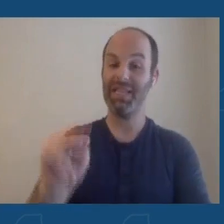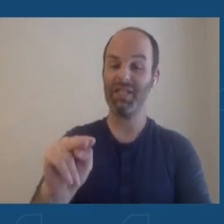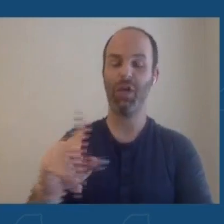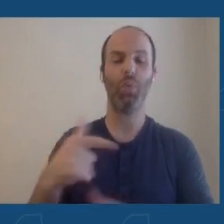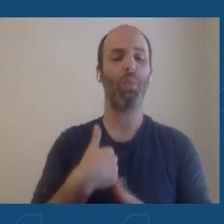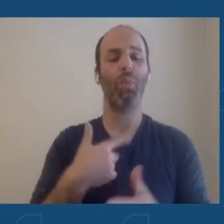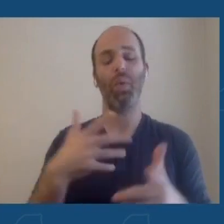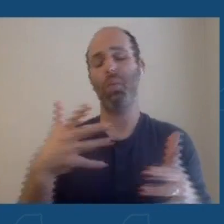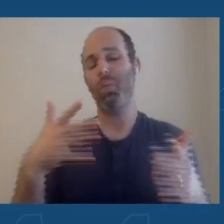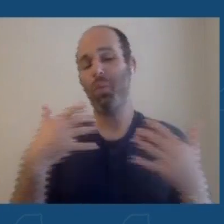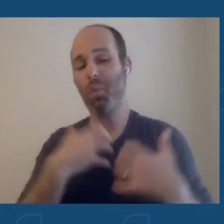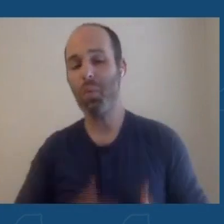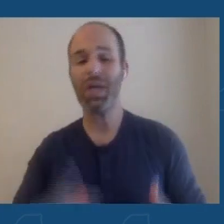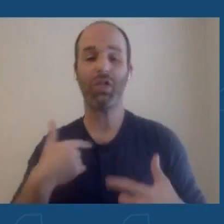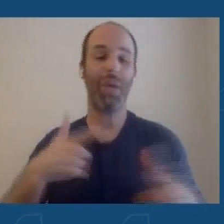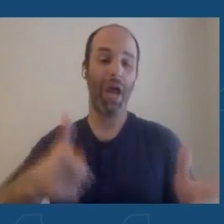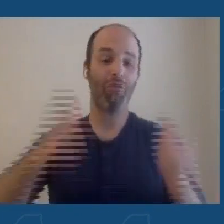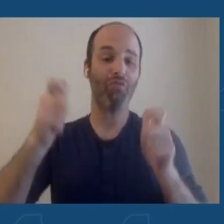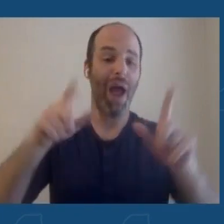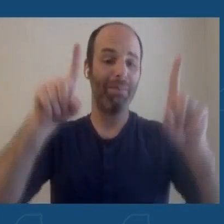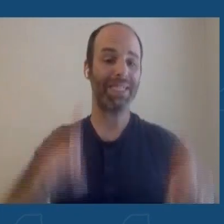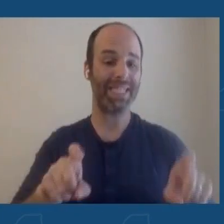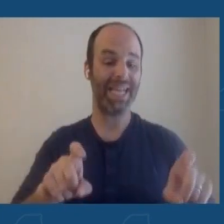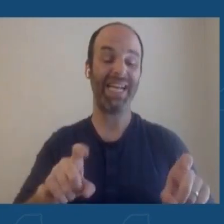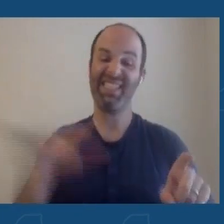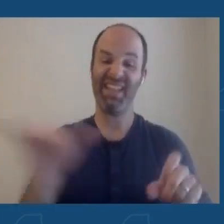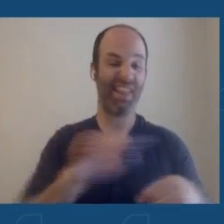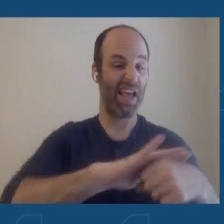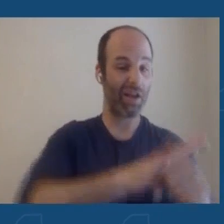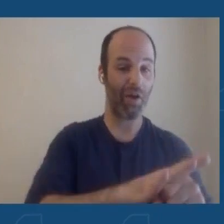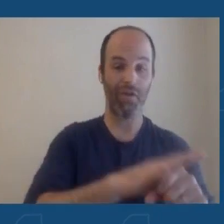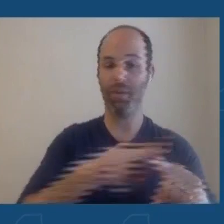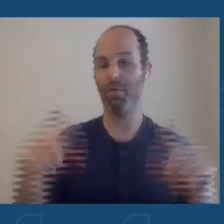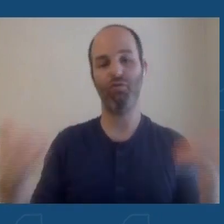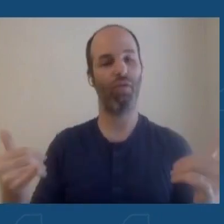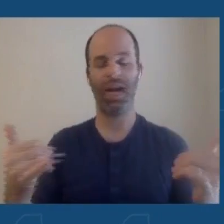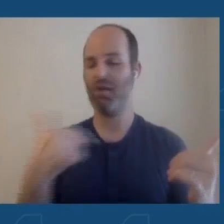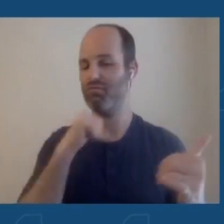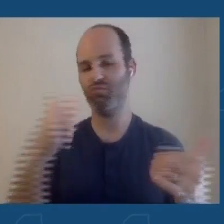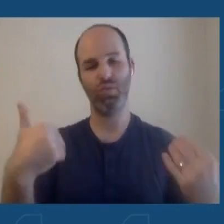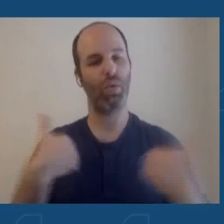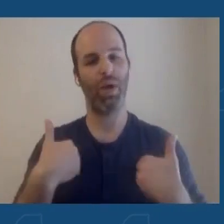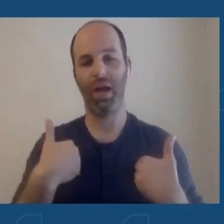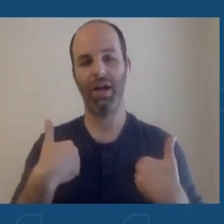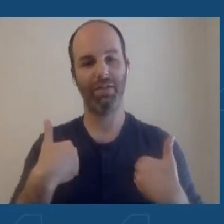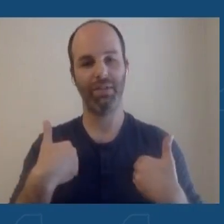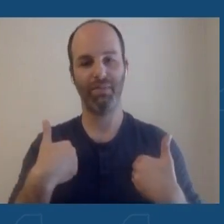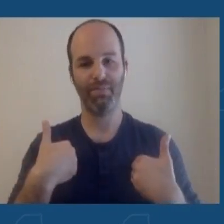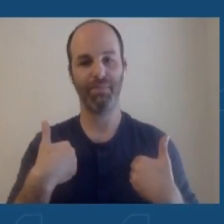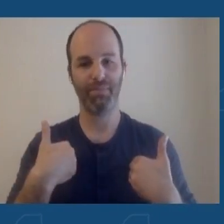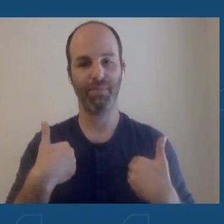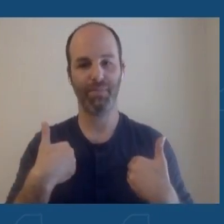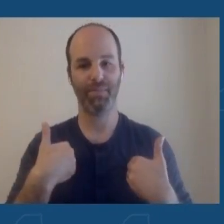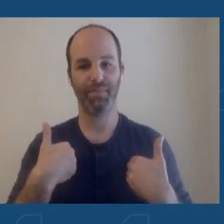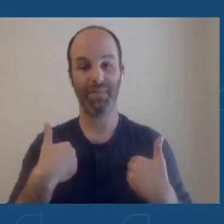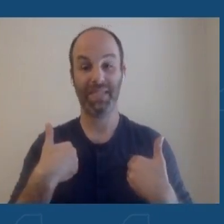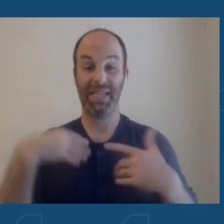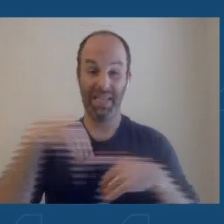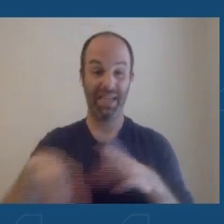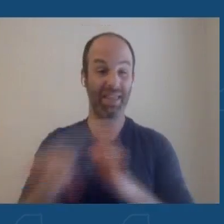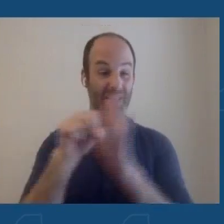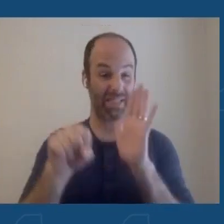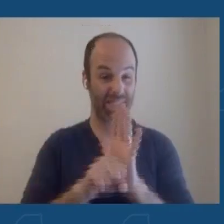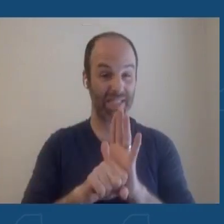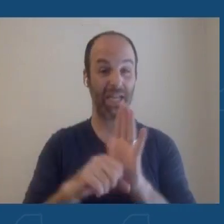COVID, but there is no test like that at this time. We have, in this state, two